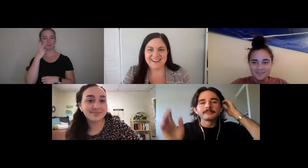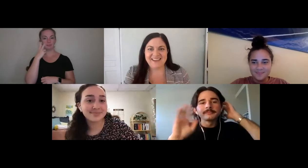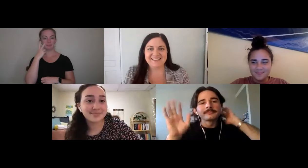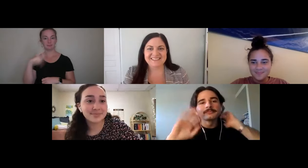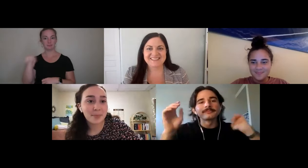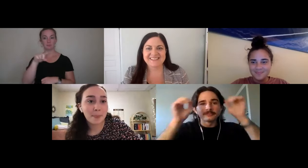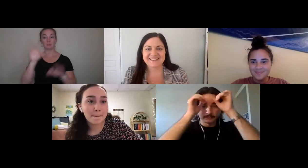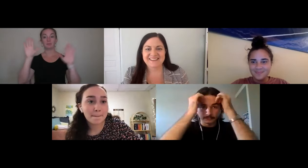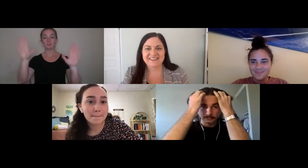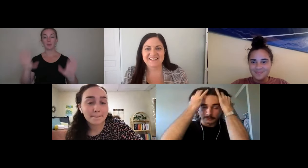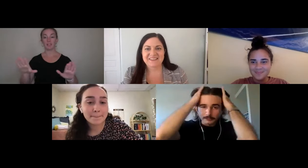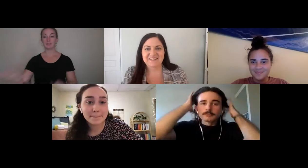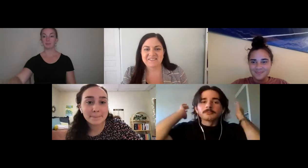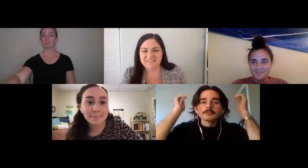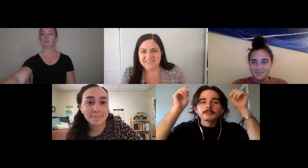Great.